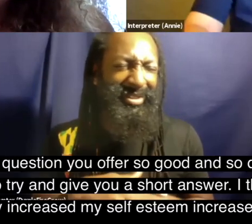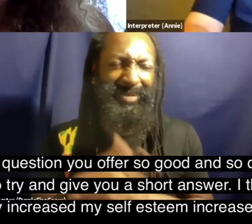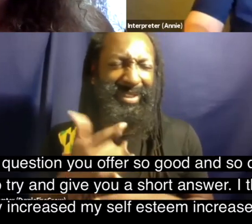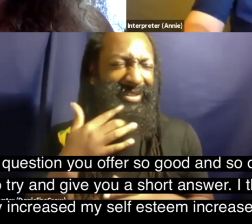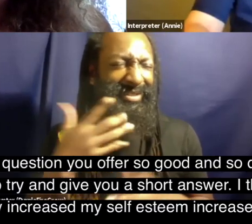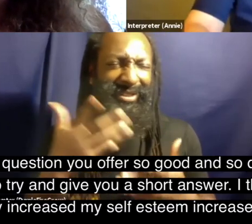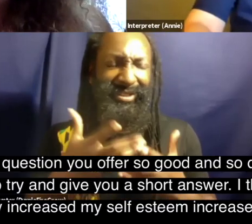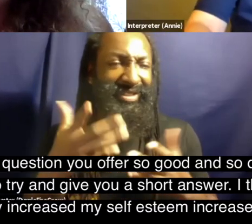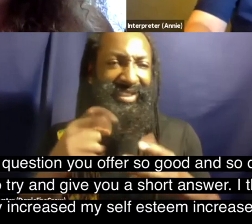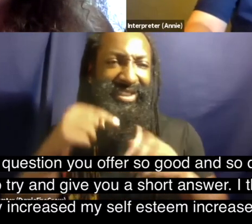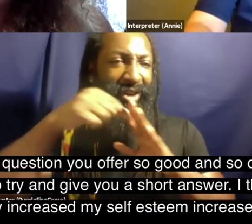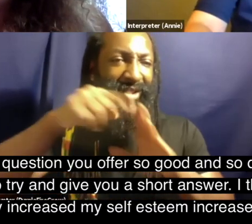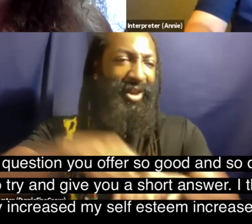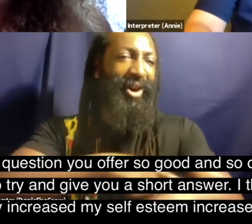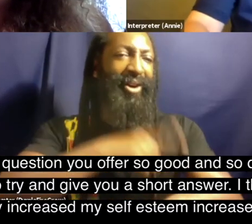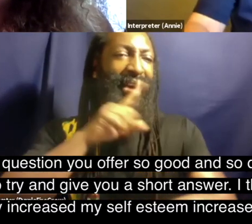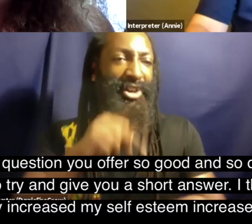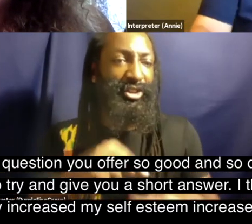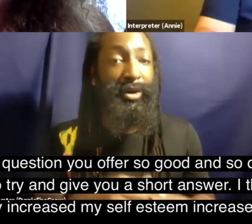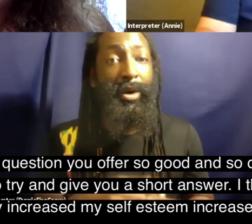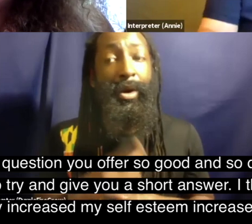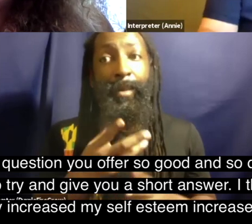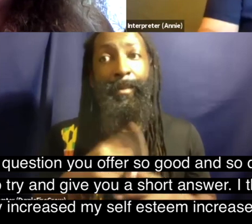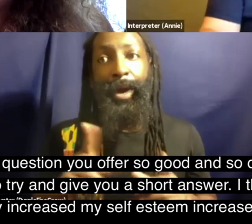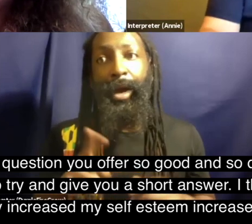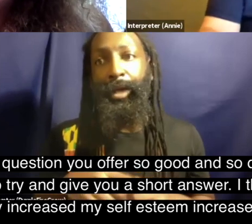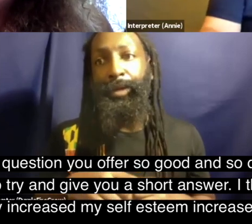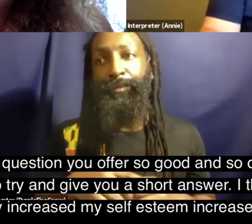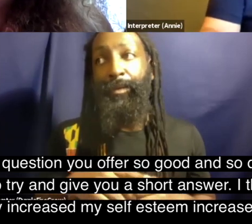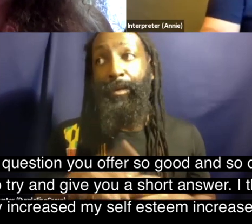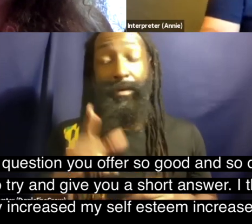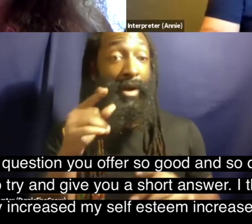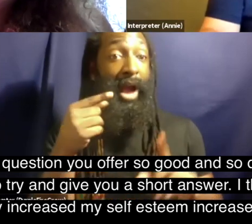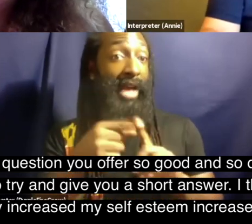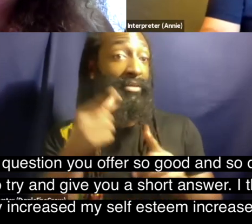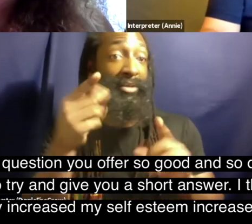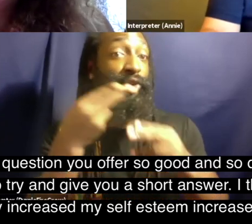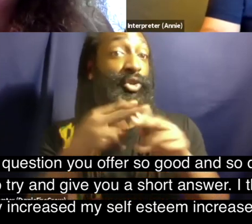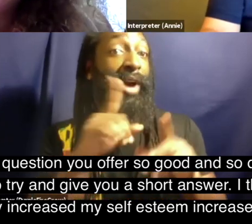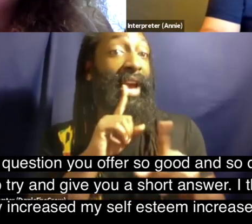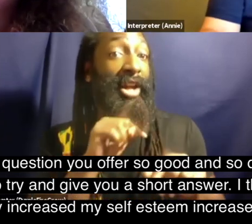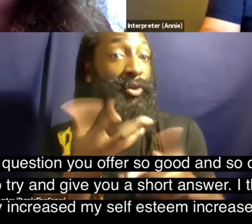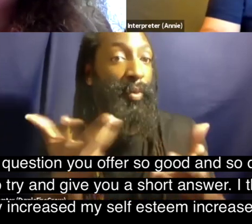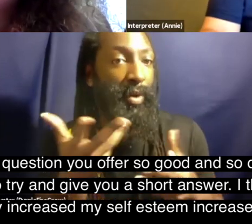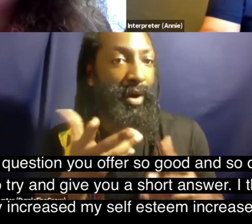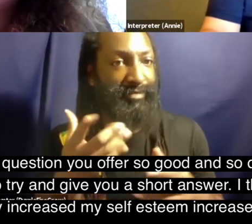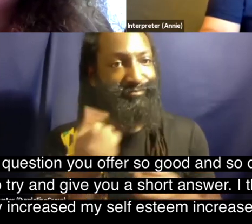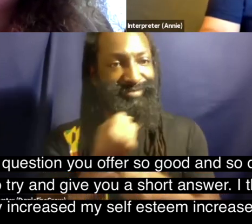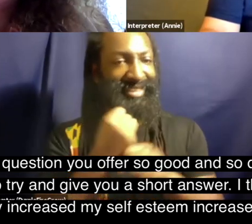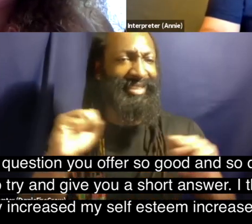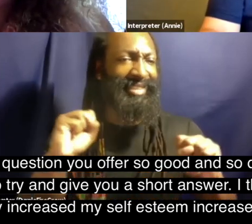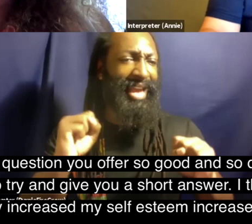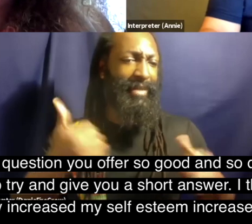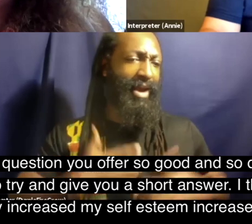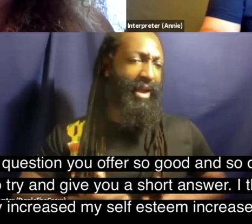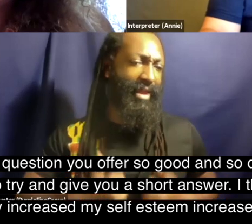really i think the question you offer is so good it's so deep and i feel like my answer could go on for so long um but to try and give